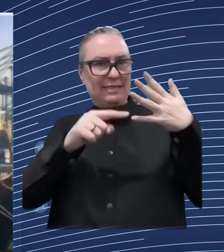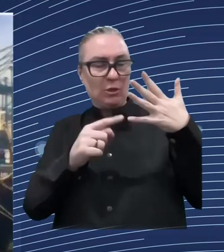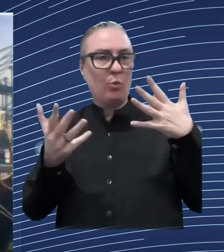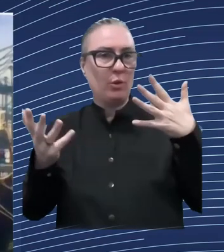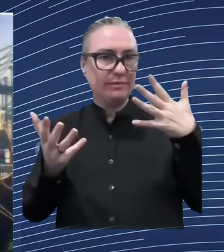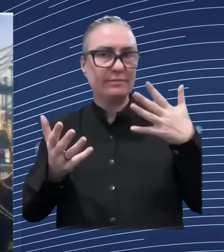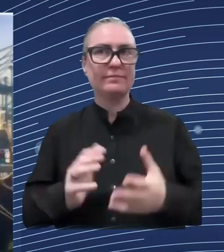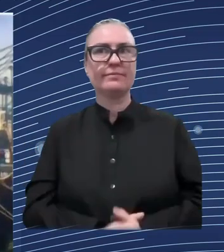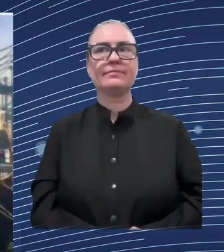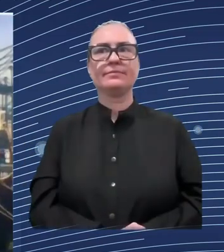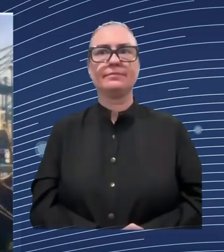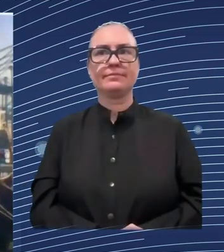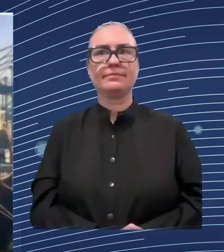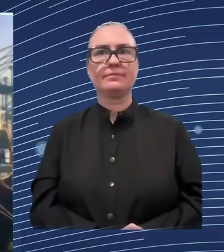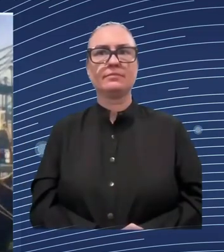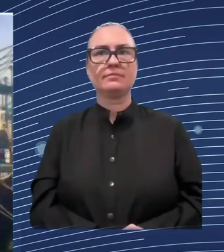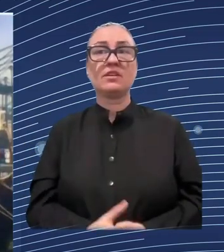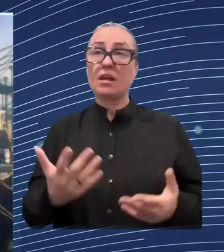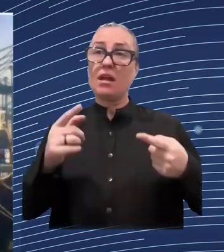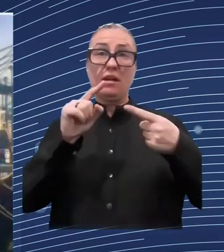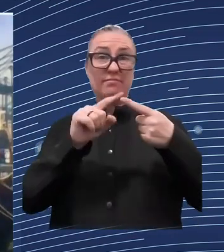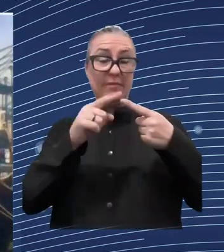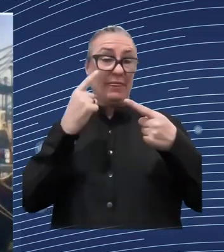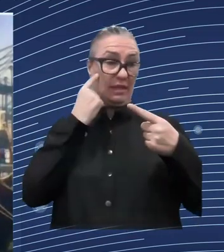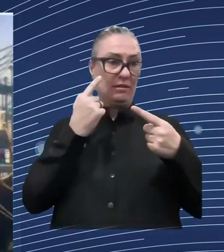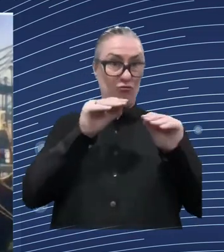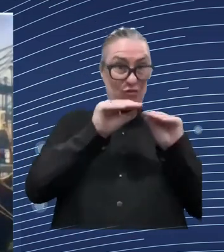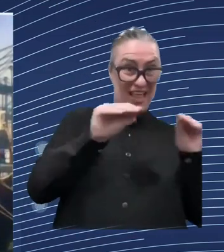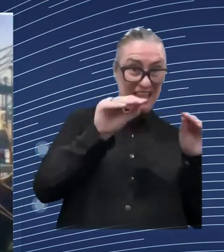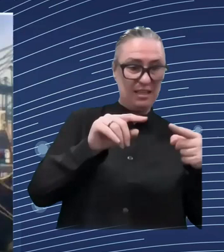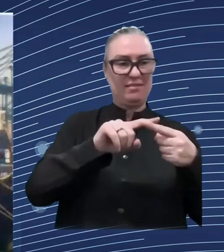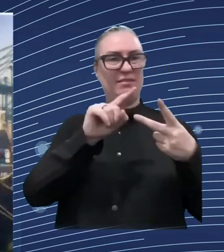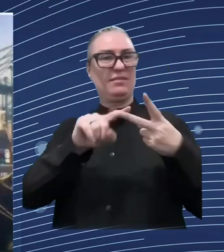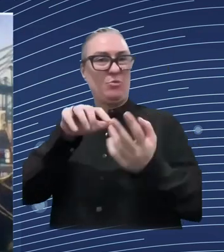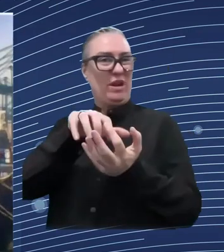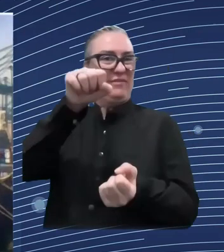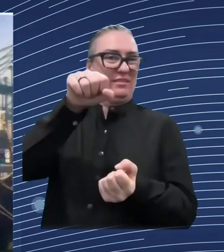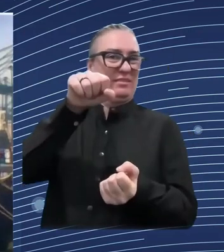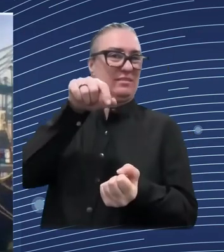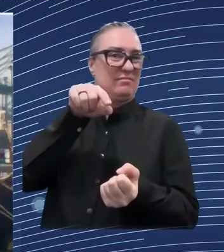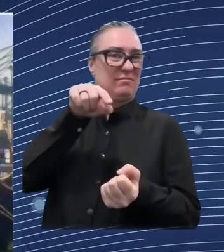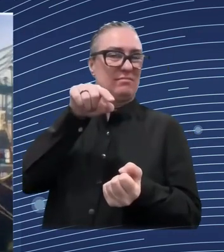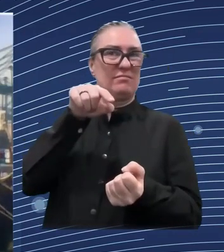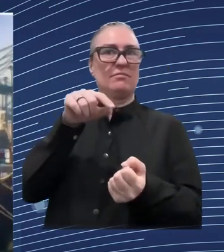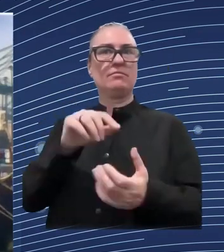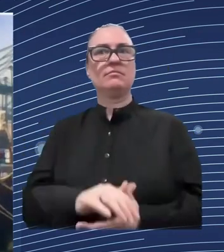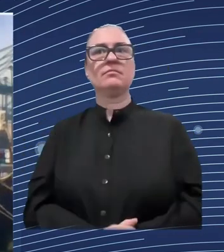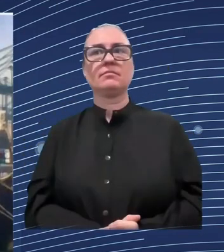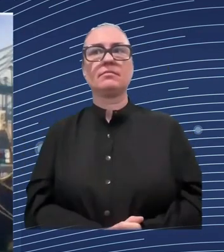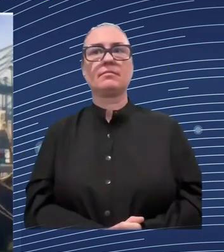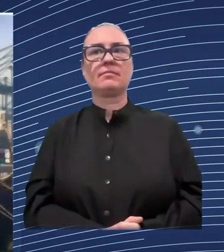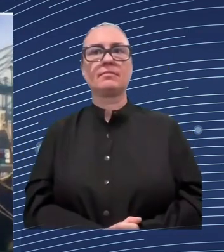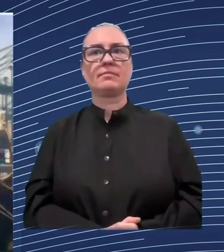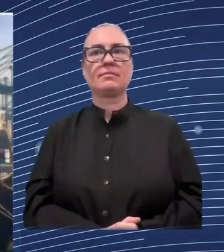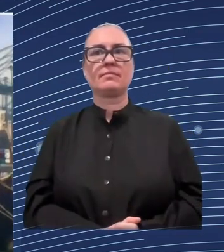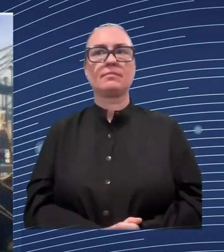them tremendously in the whole reconstruction effort of the country where there will be different skills need needed but there will also